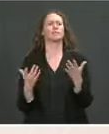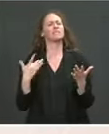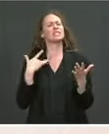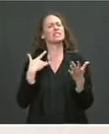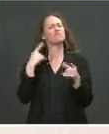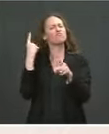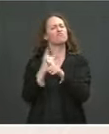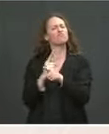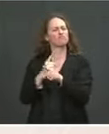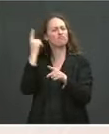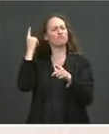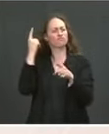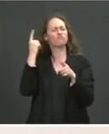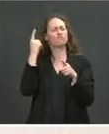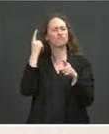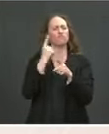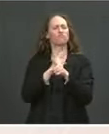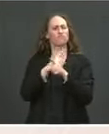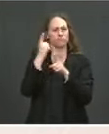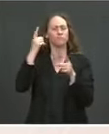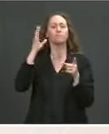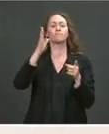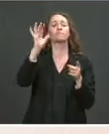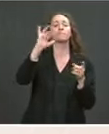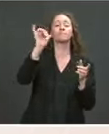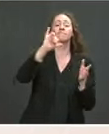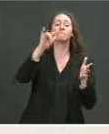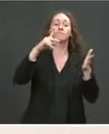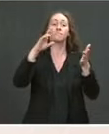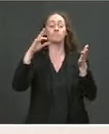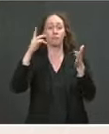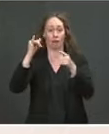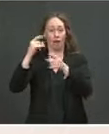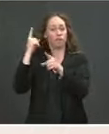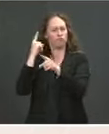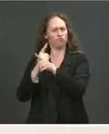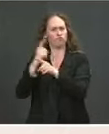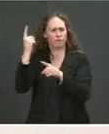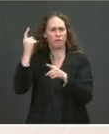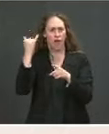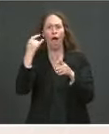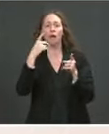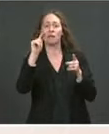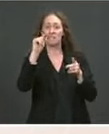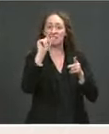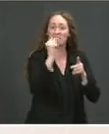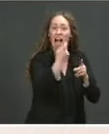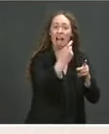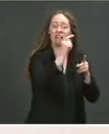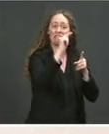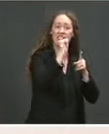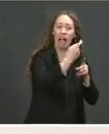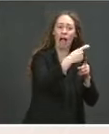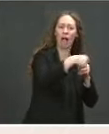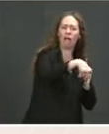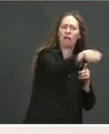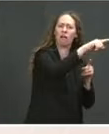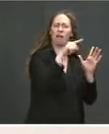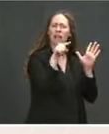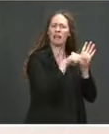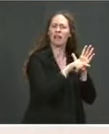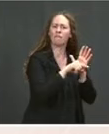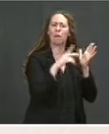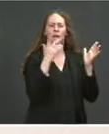of tax avoidance that significantly undermines trust and fairness in the tax